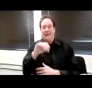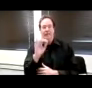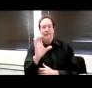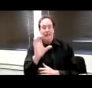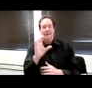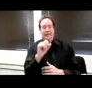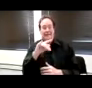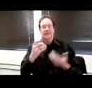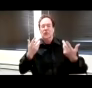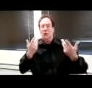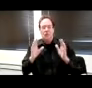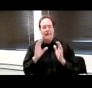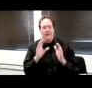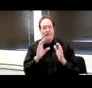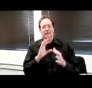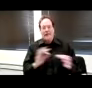captioned.